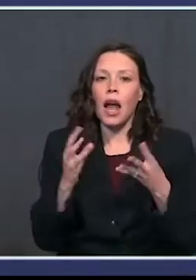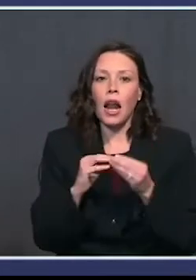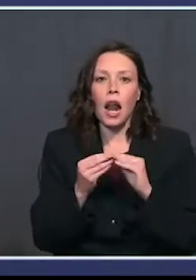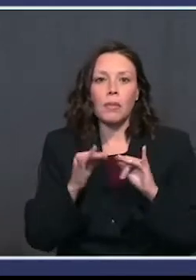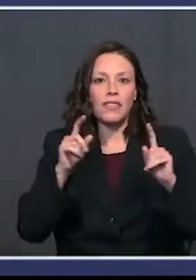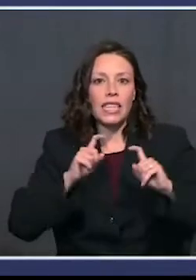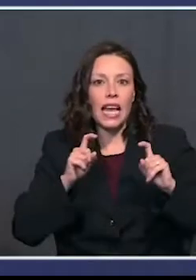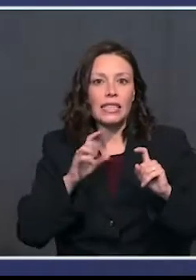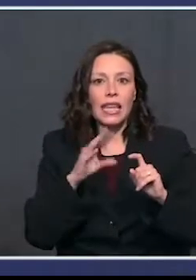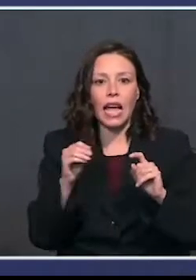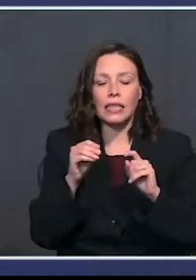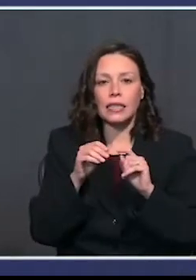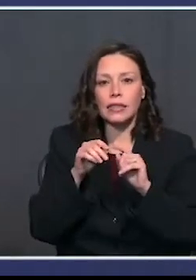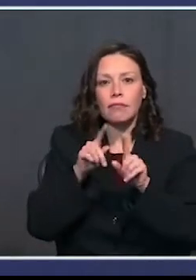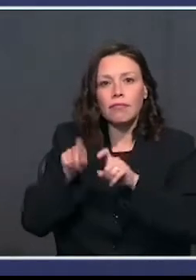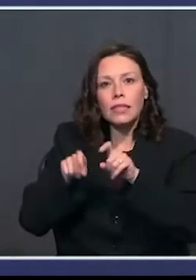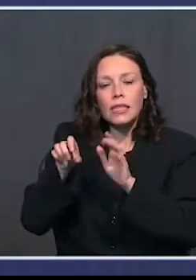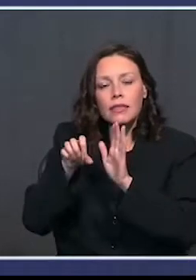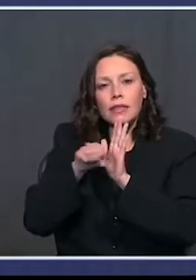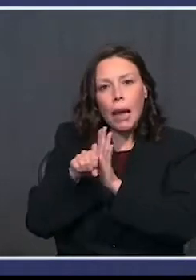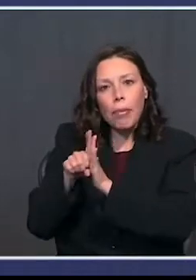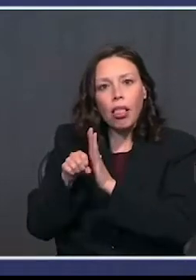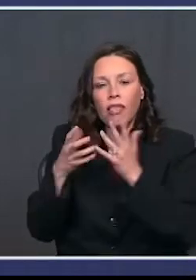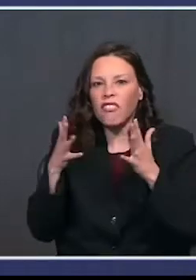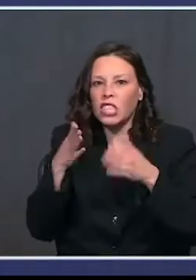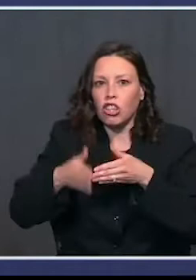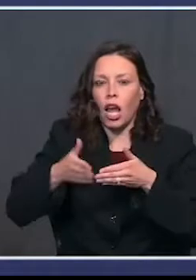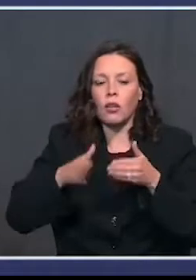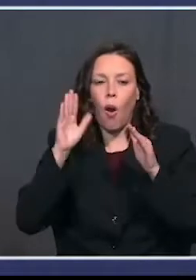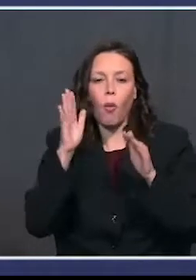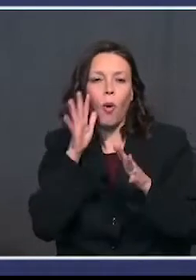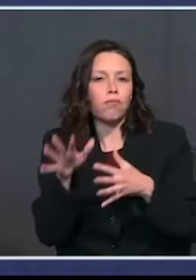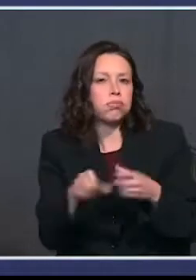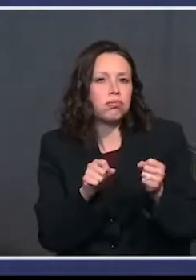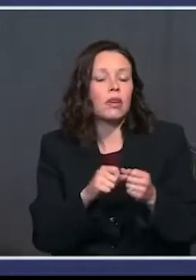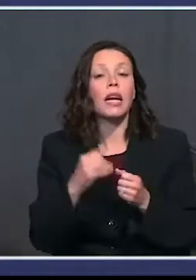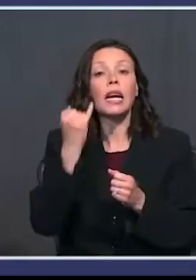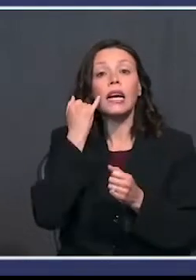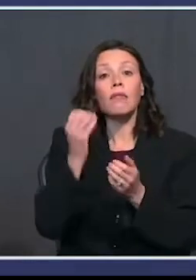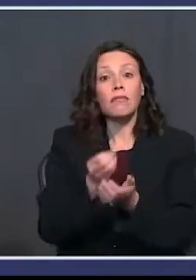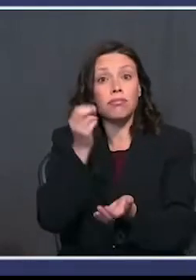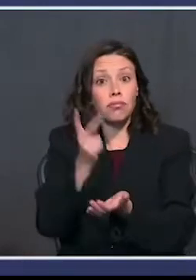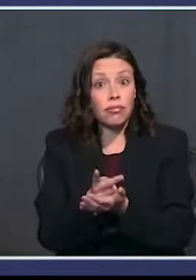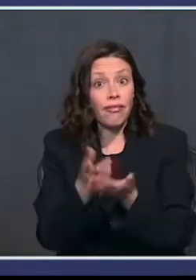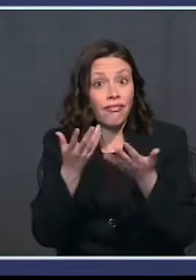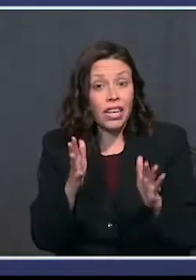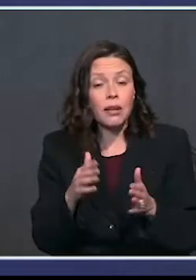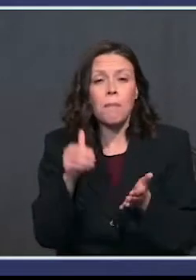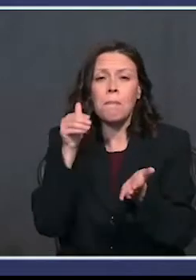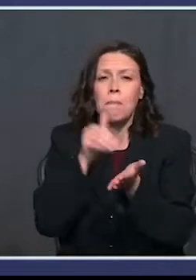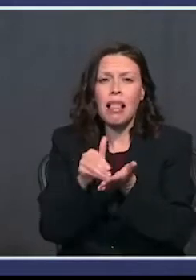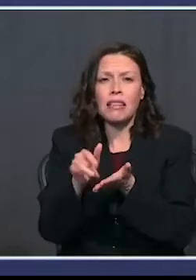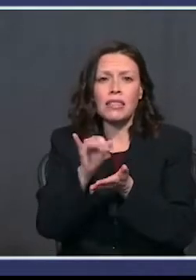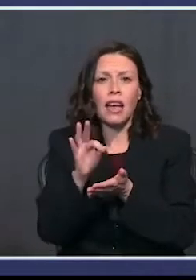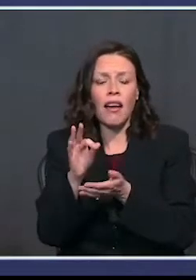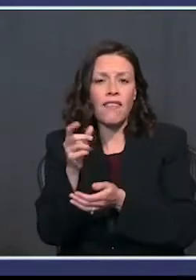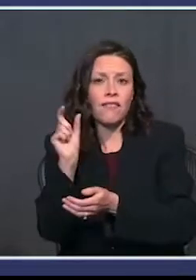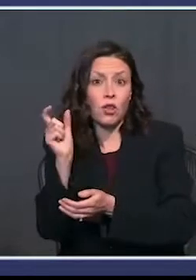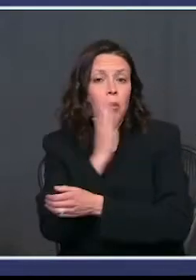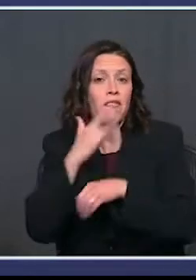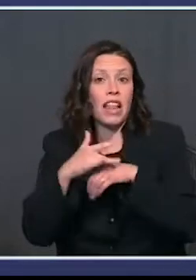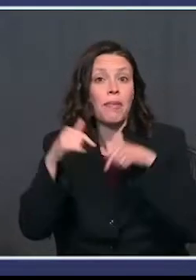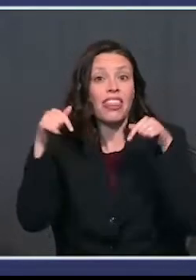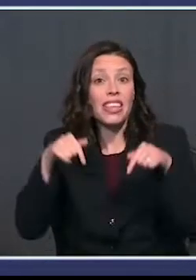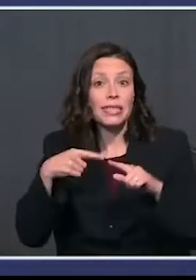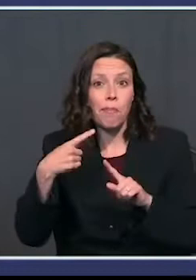tests and samples have been done. So hopefully that'll go very quickly. If authorized, tens of millions of vaccine doses will be available this